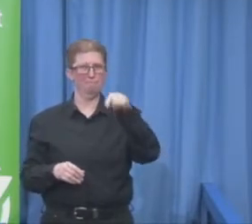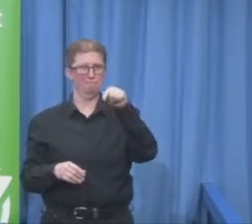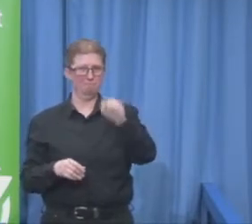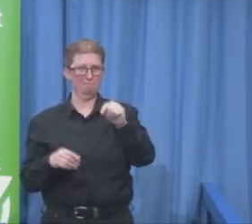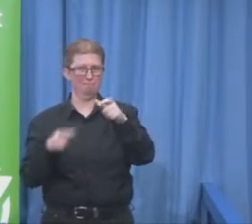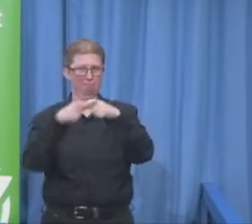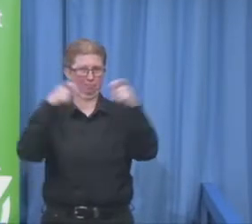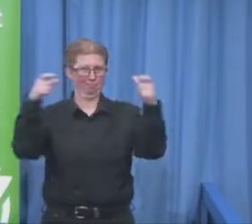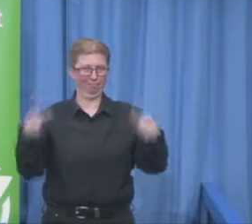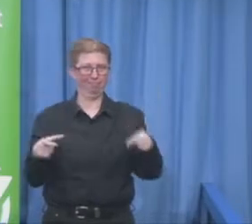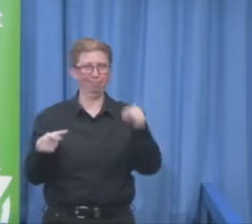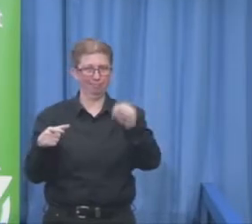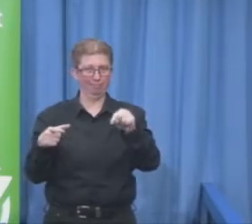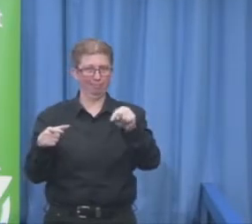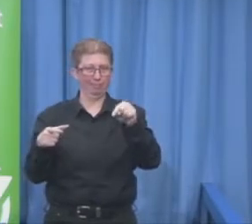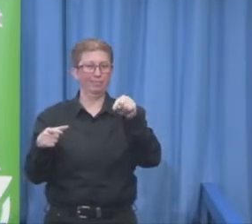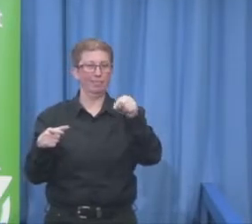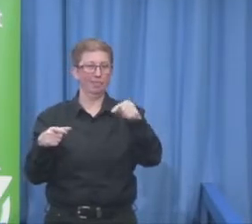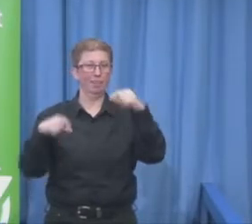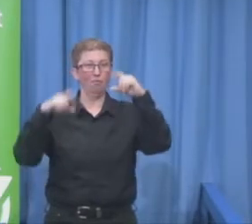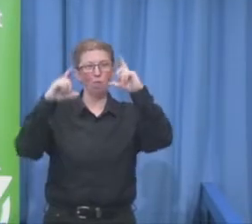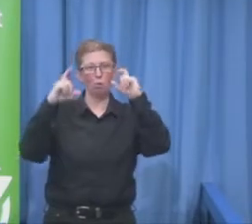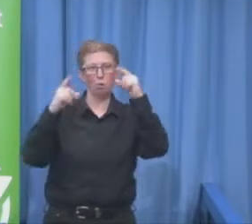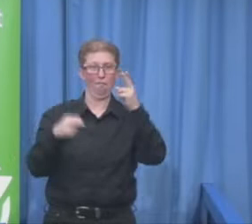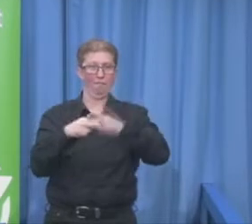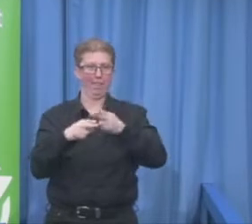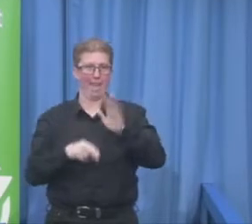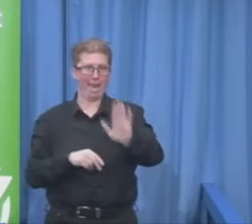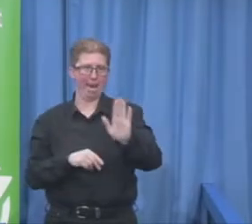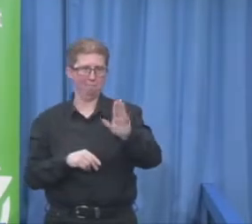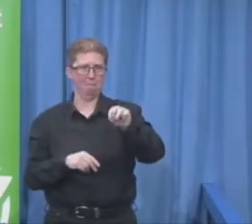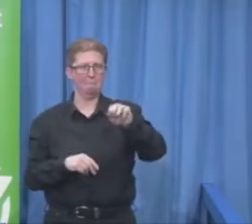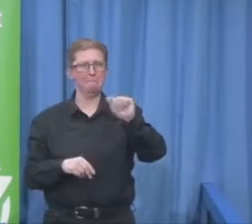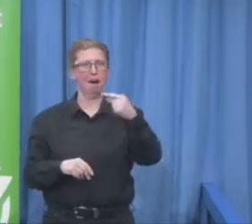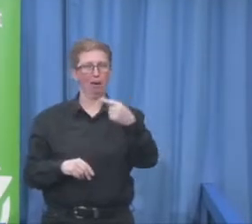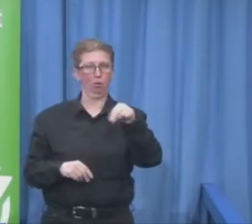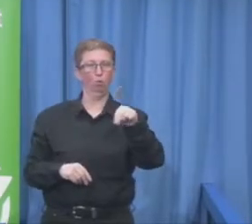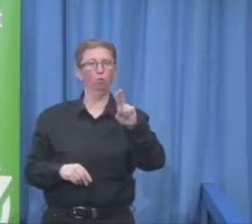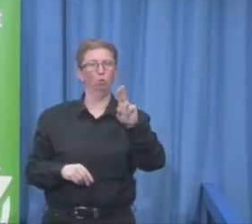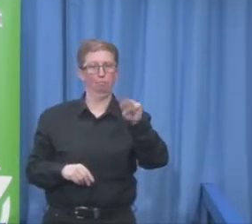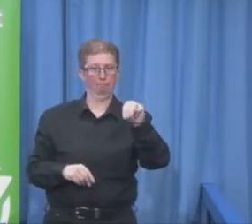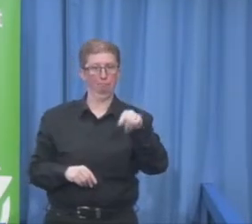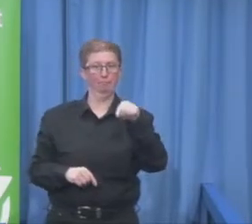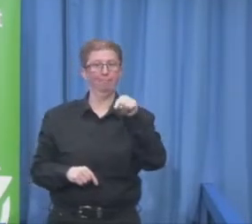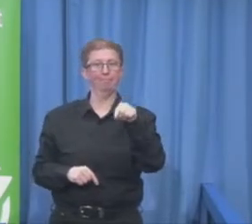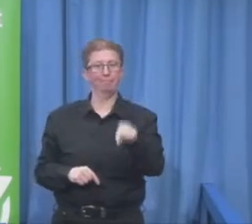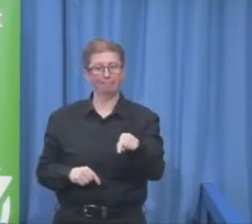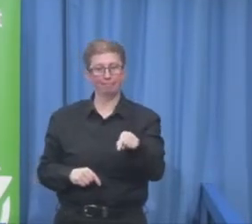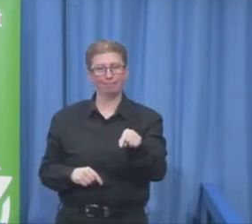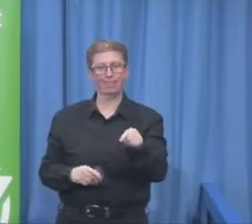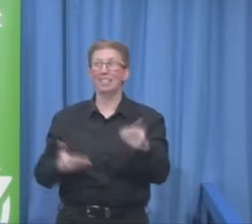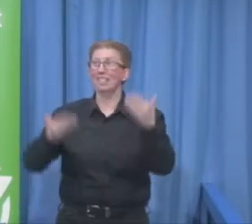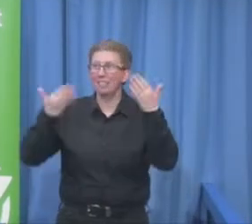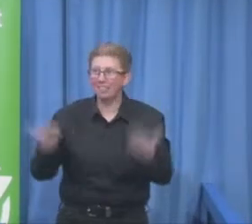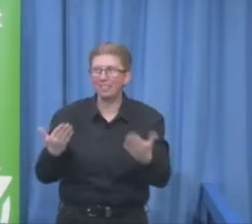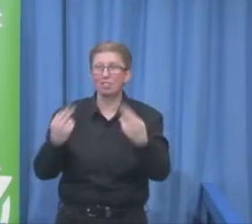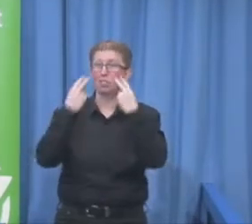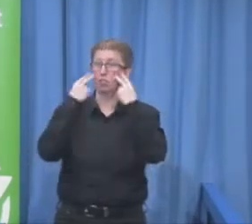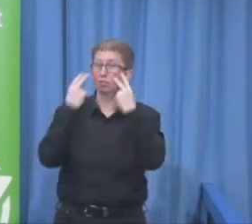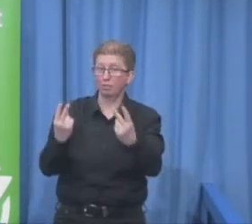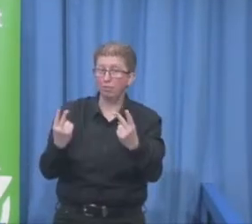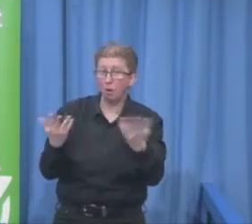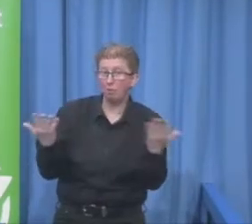has come from Magnum photographers. I'd suggest that you go on and have a look at Magnum Photography just online onto their website,